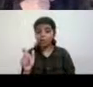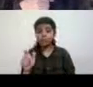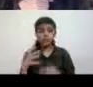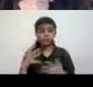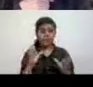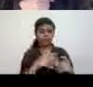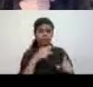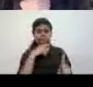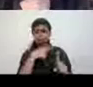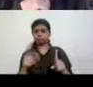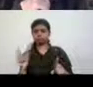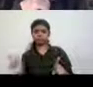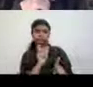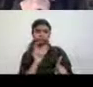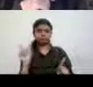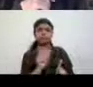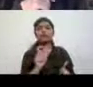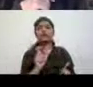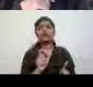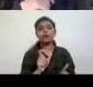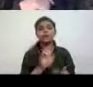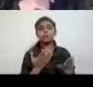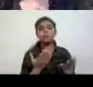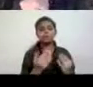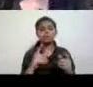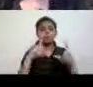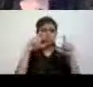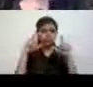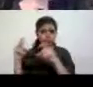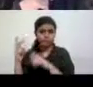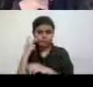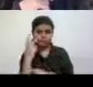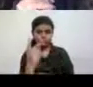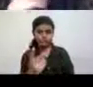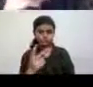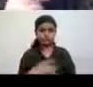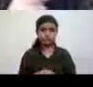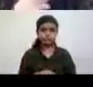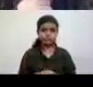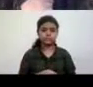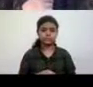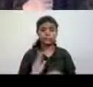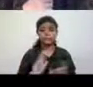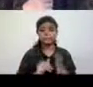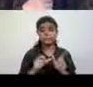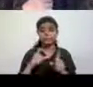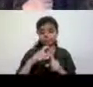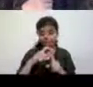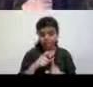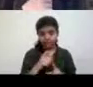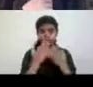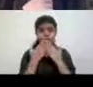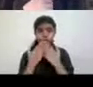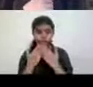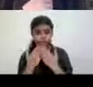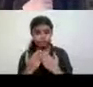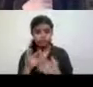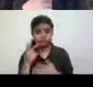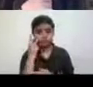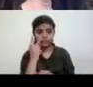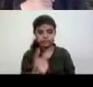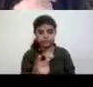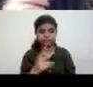group. Uh, so here are some images of, uh, mad studies, uh, uh, Vermont psychiatric